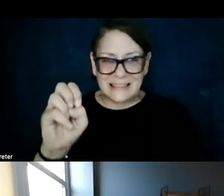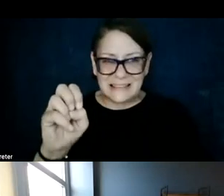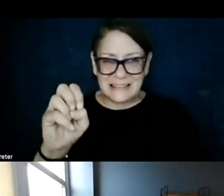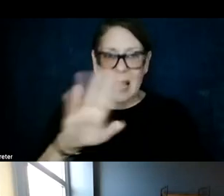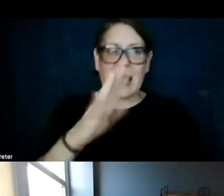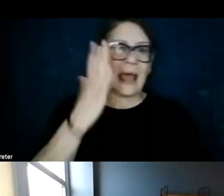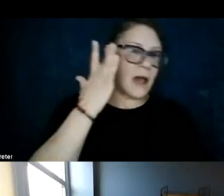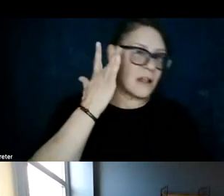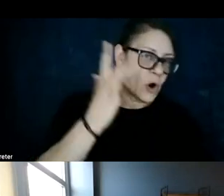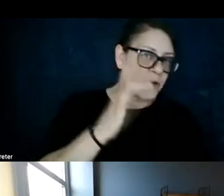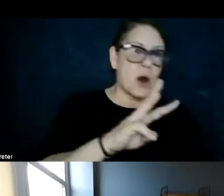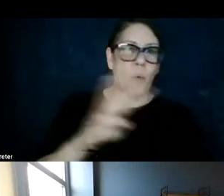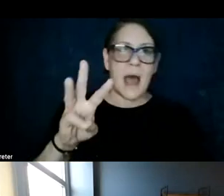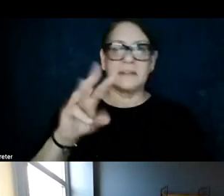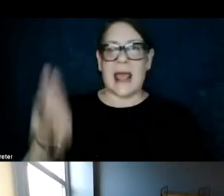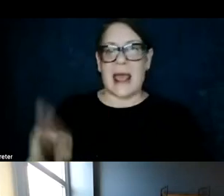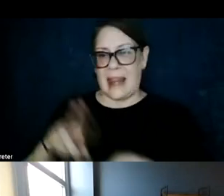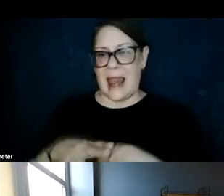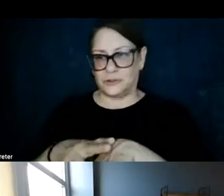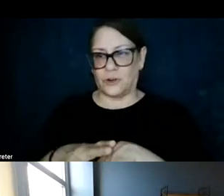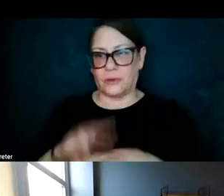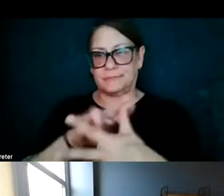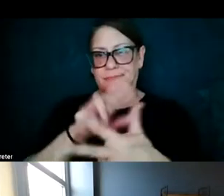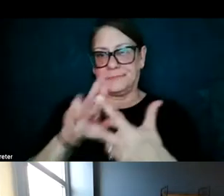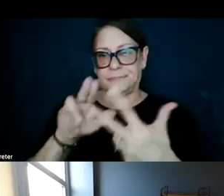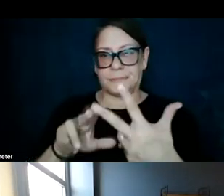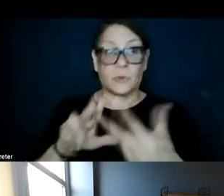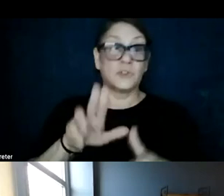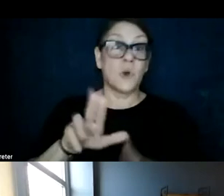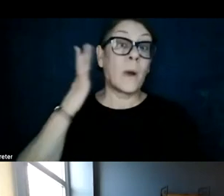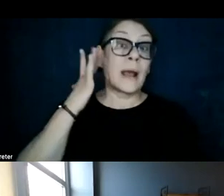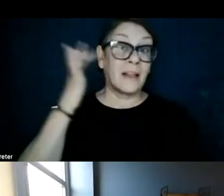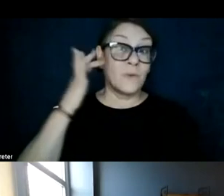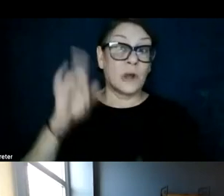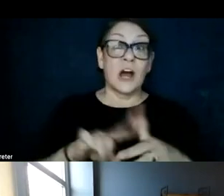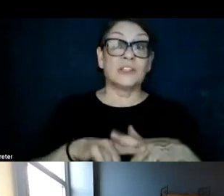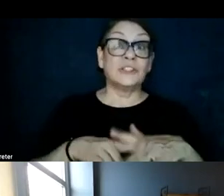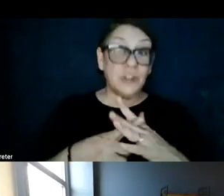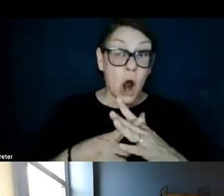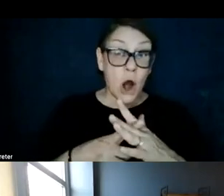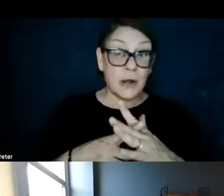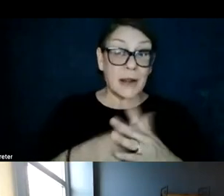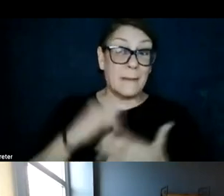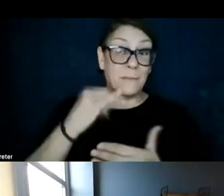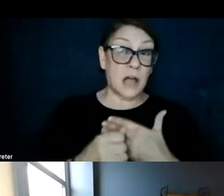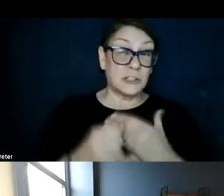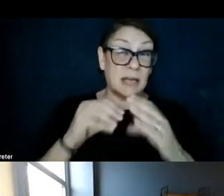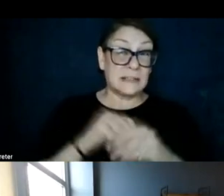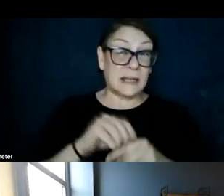then now Power of Place National. So California started out in we started this project in